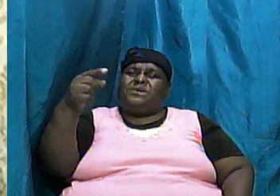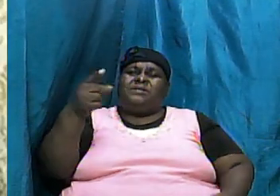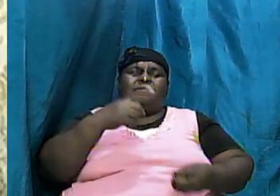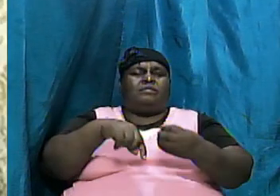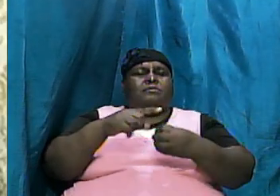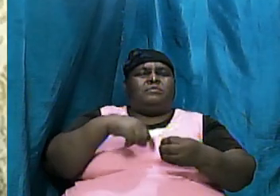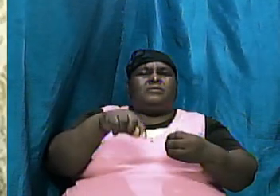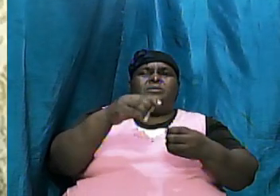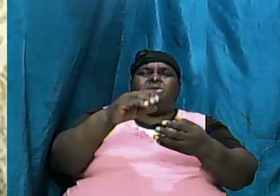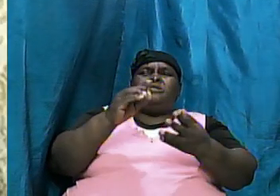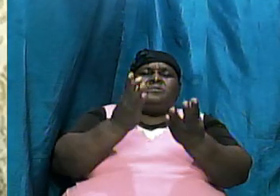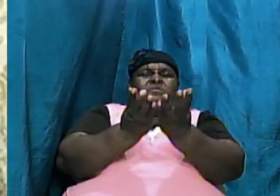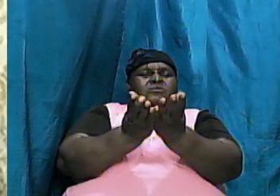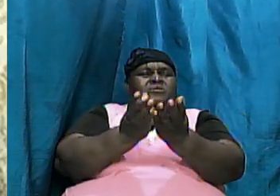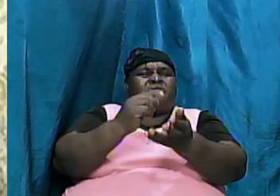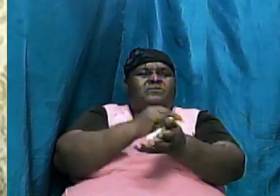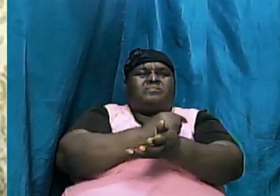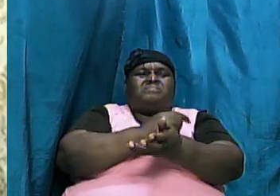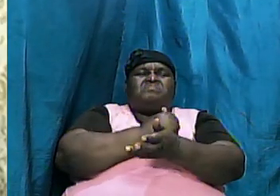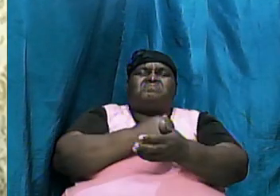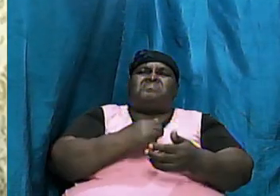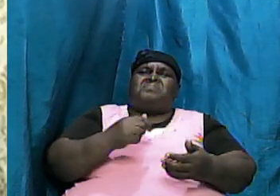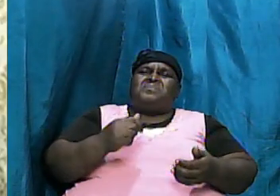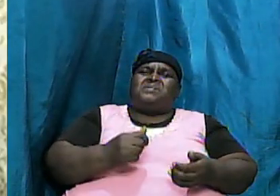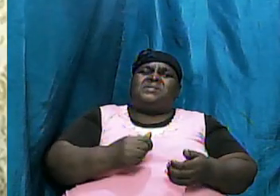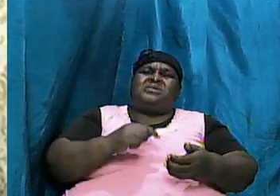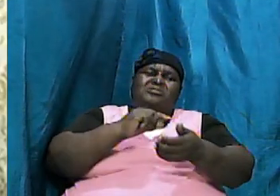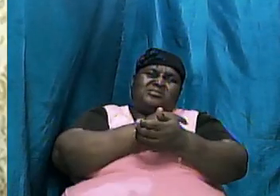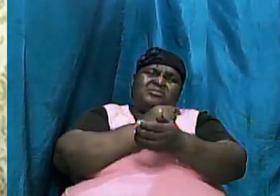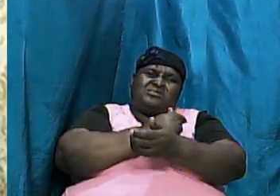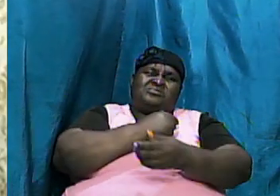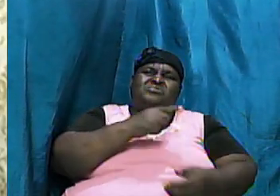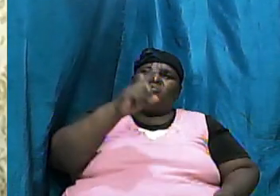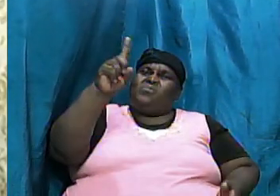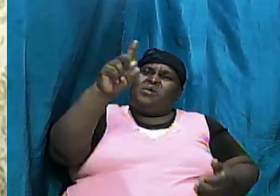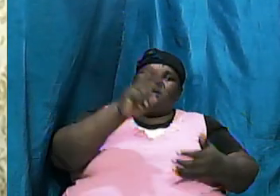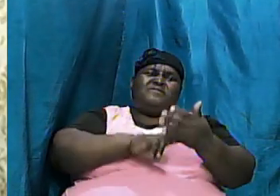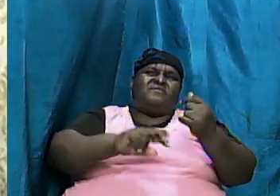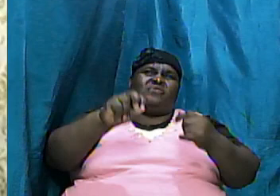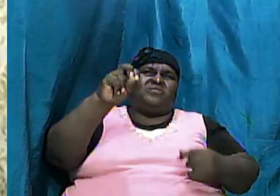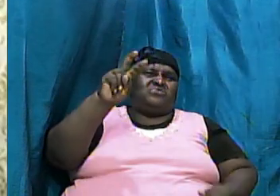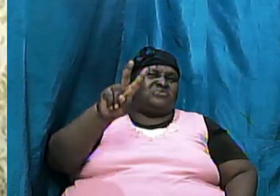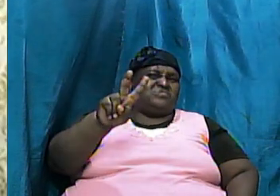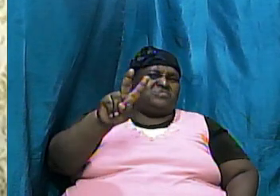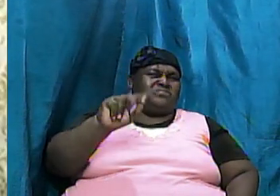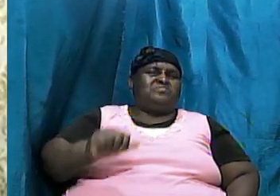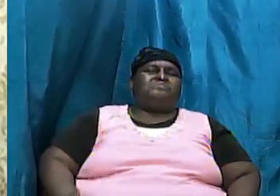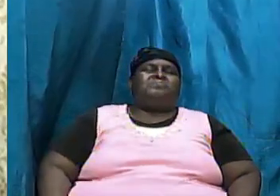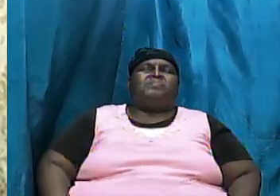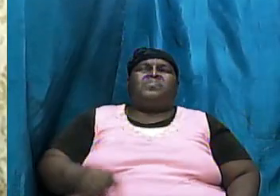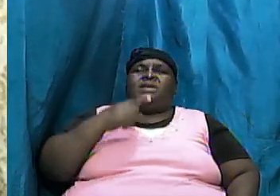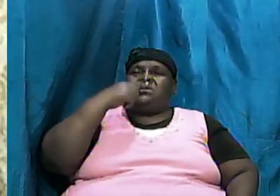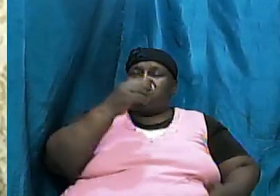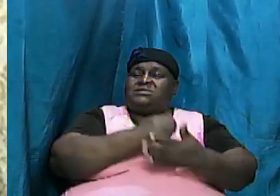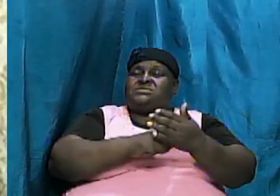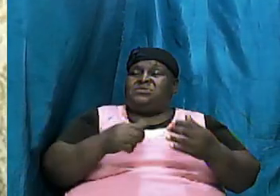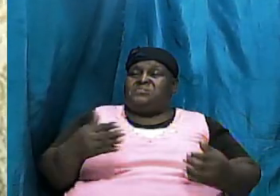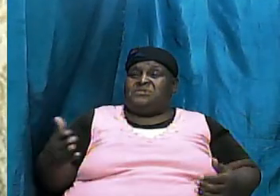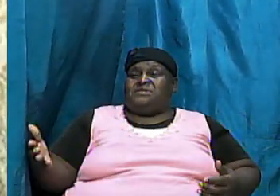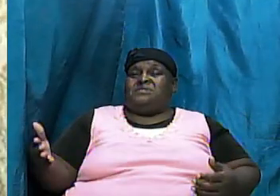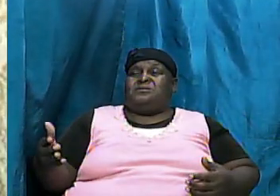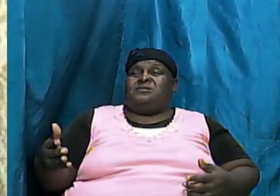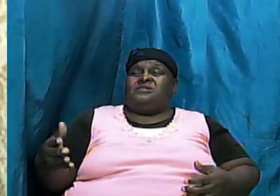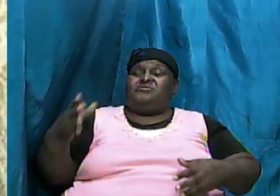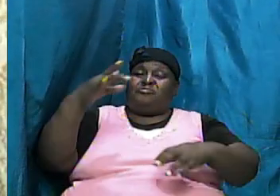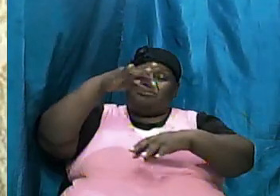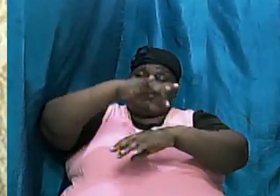Genesis Genesis chapter 2 now chapter 1 and verse 2 says something else it talks about the